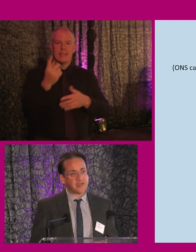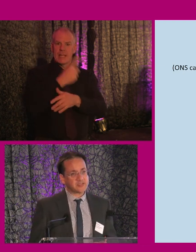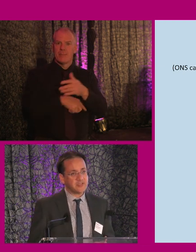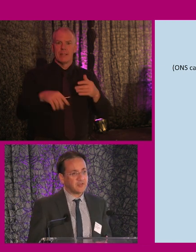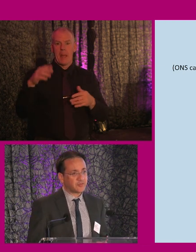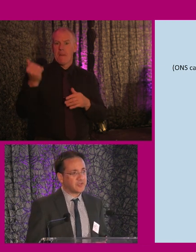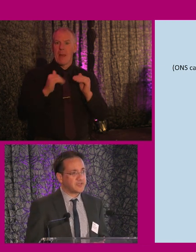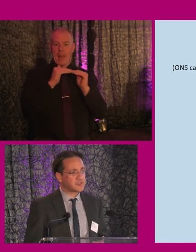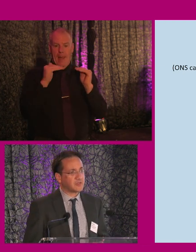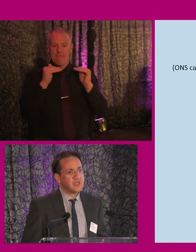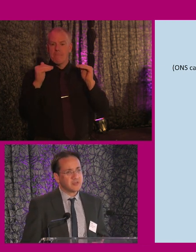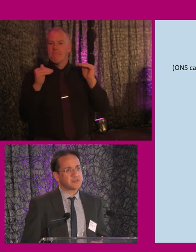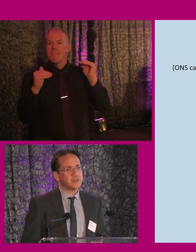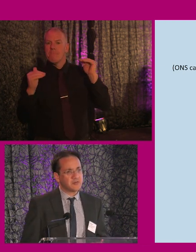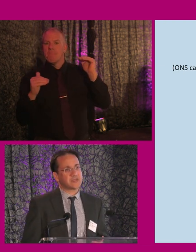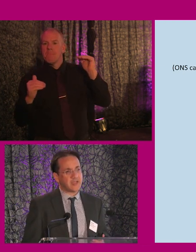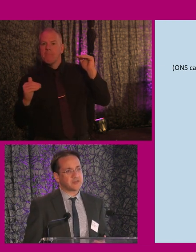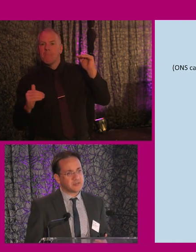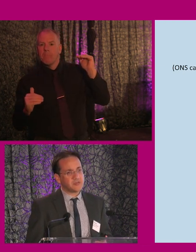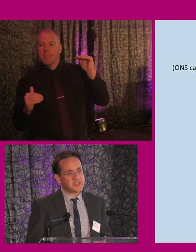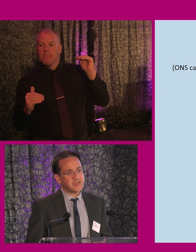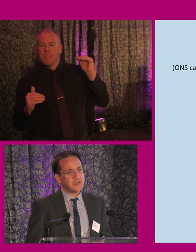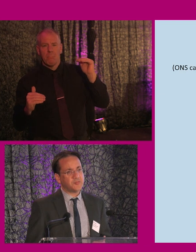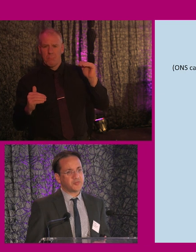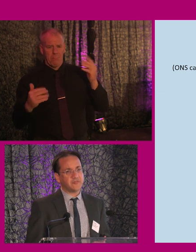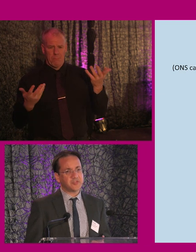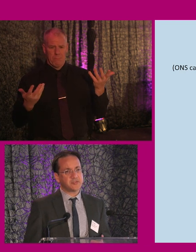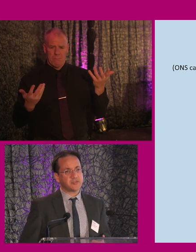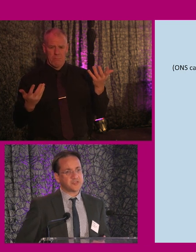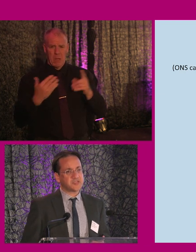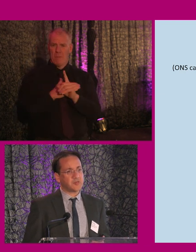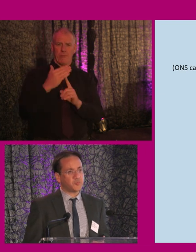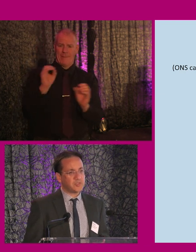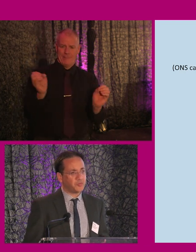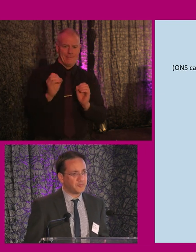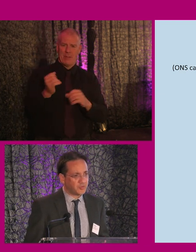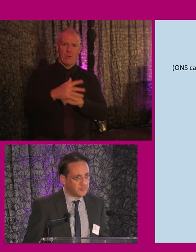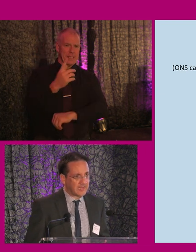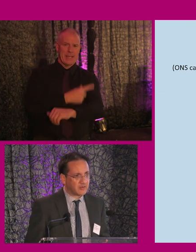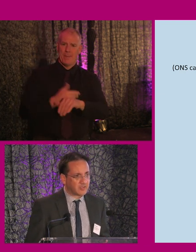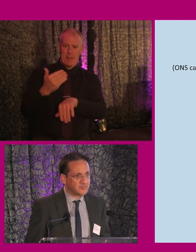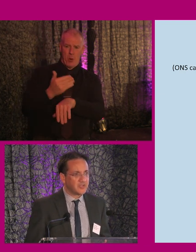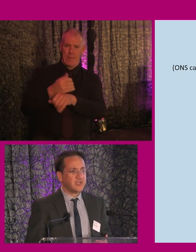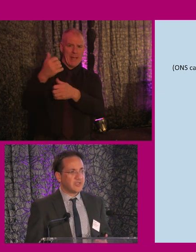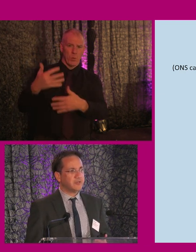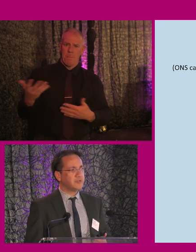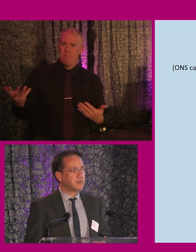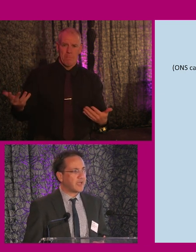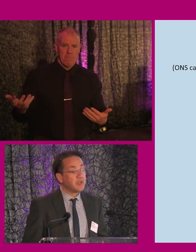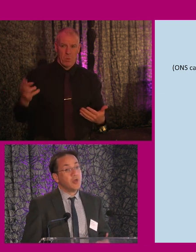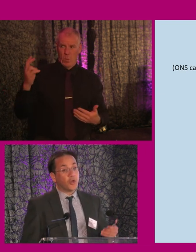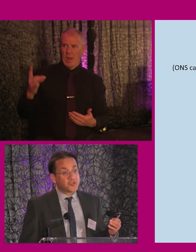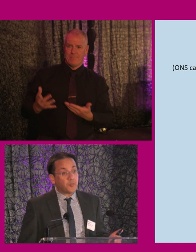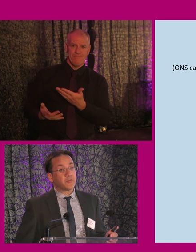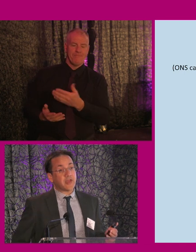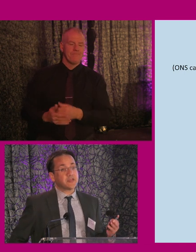gap has increased. So there's no sense that we're seeing any improvement in terms of disabled people's employment outcomes in the UK.